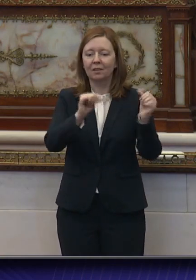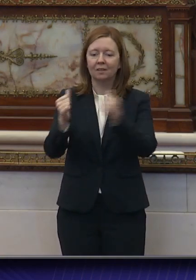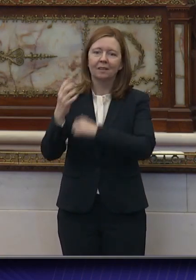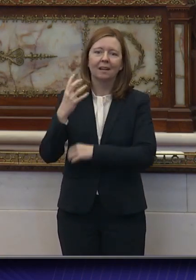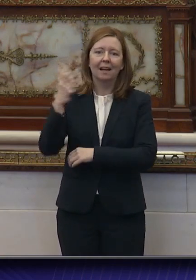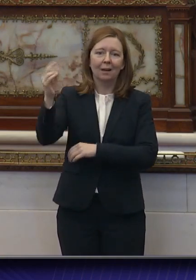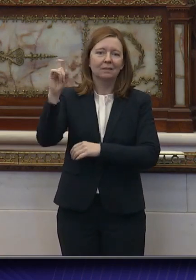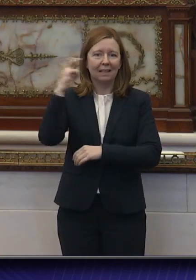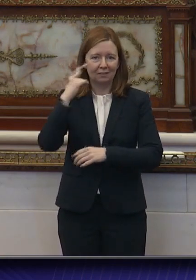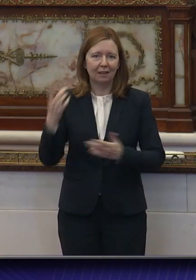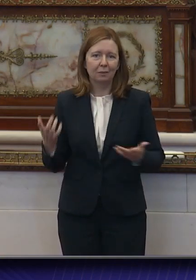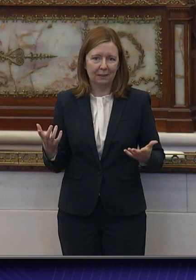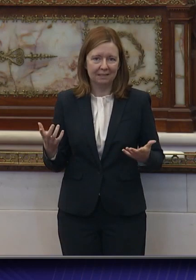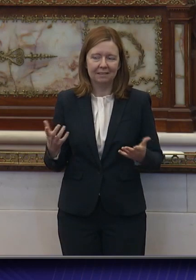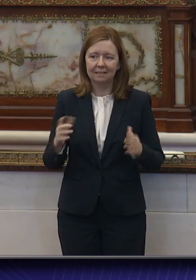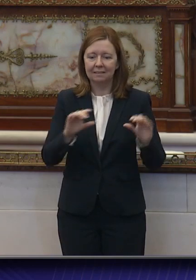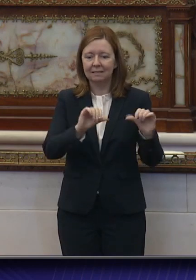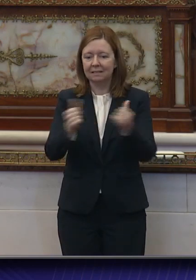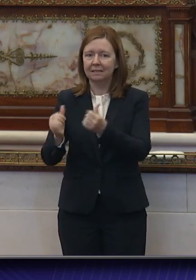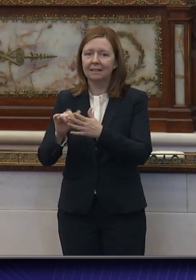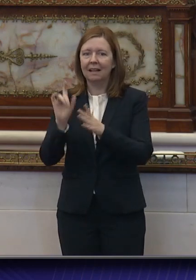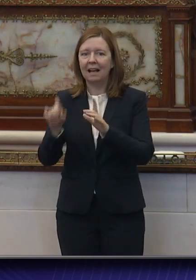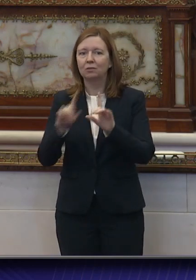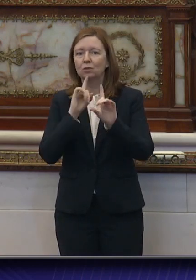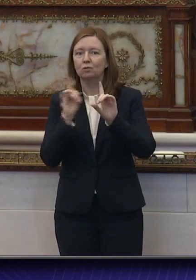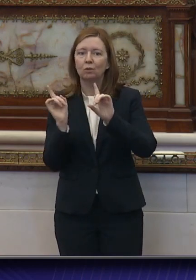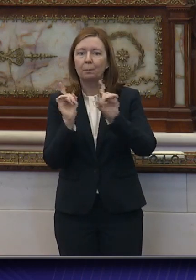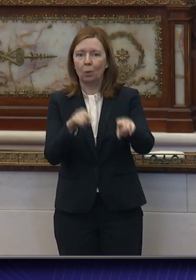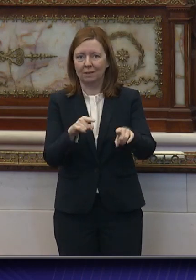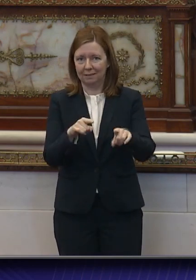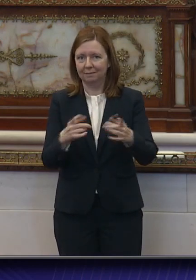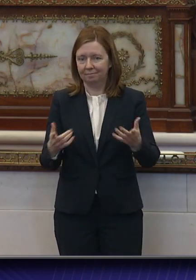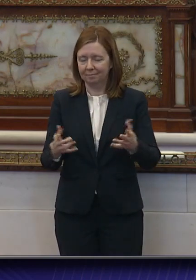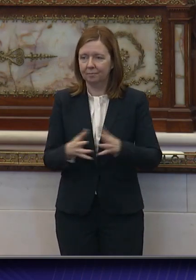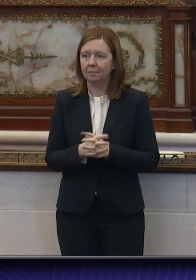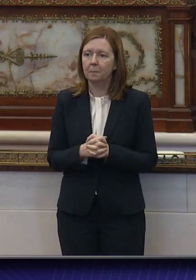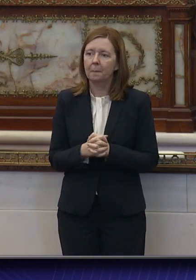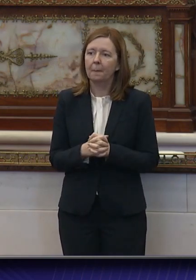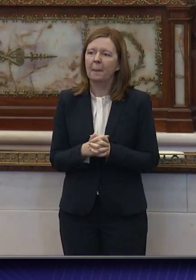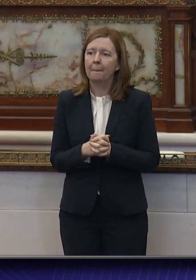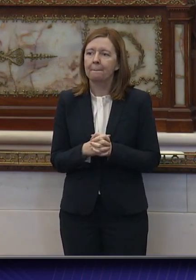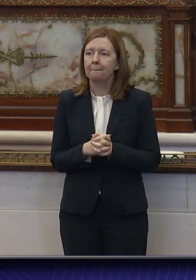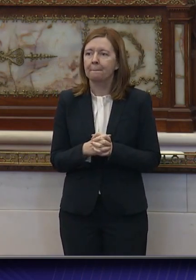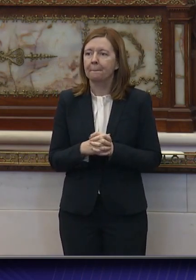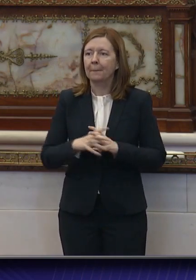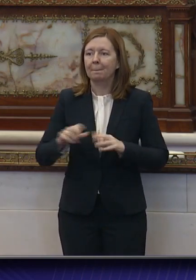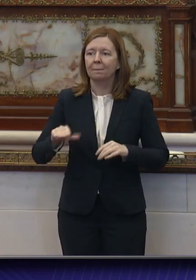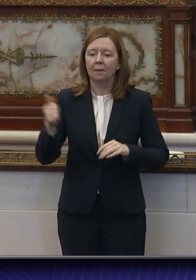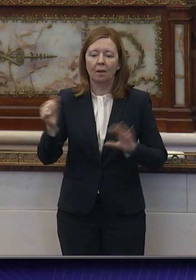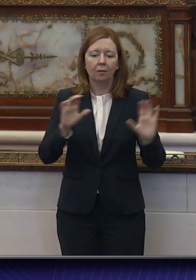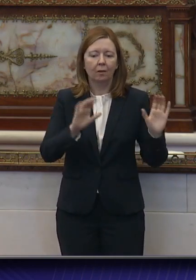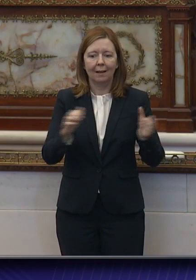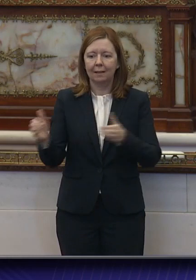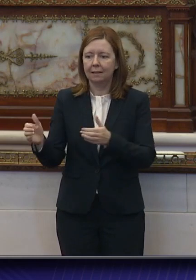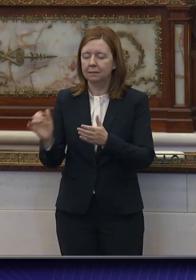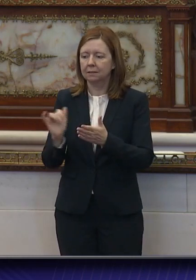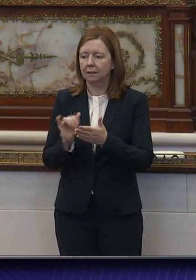of government entities that have to report in that plan. There are other entities doing